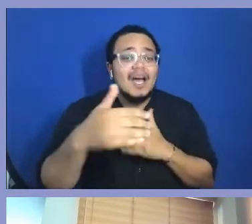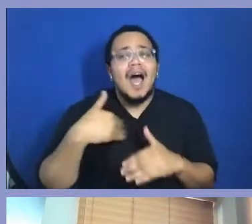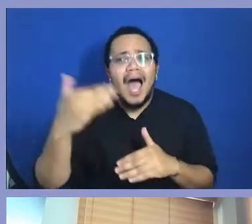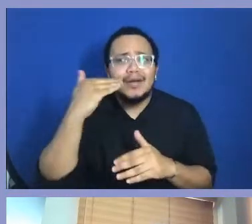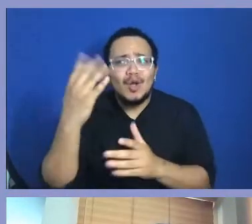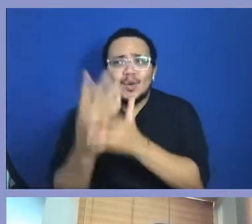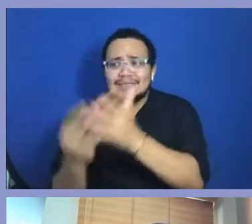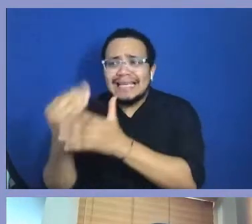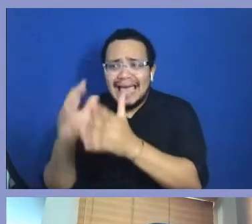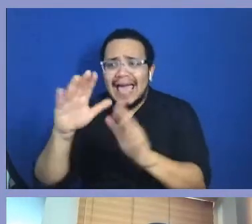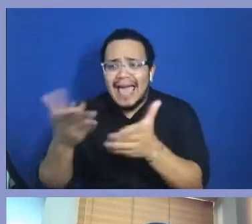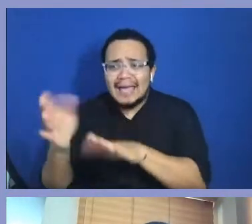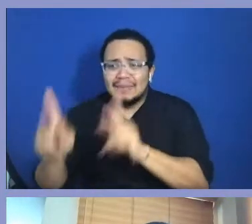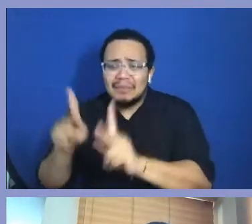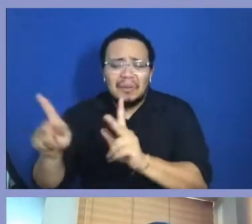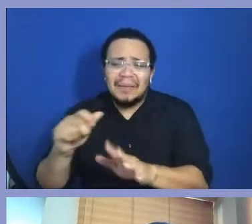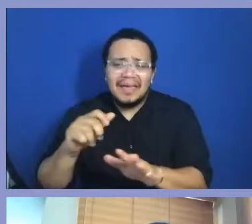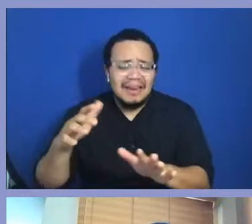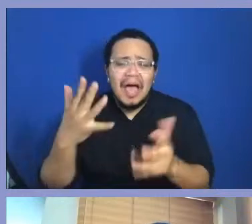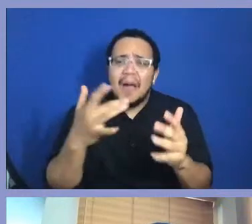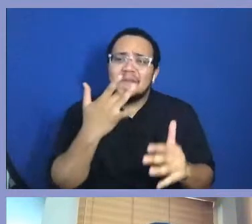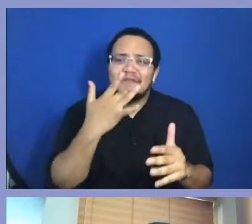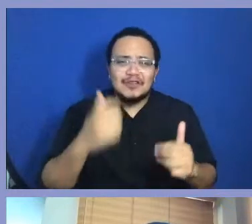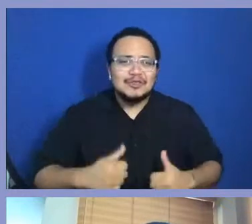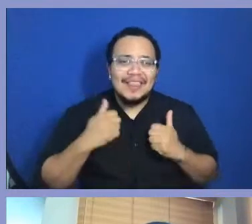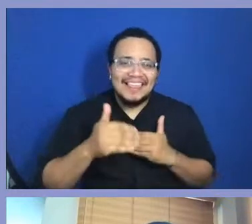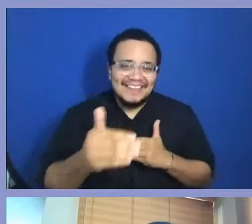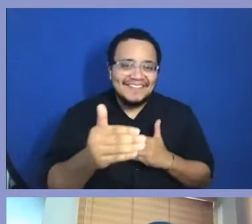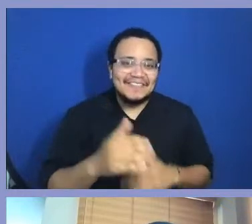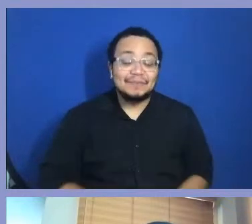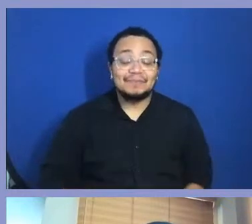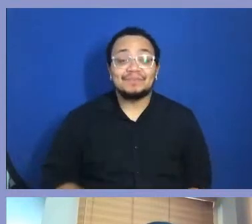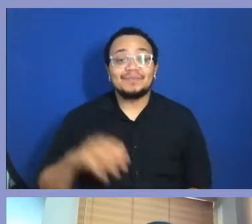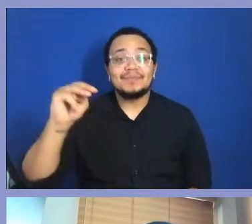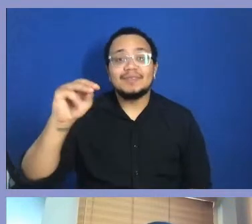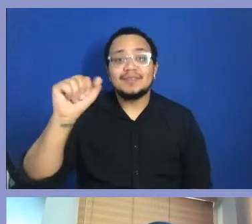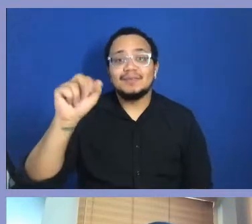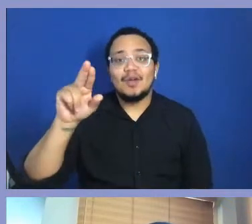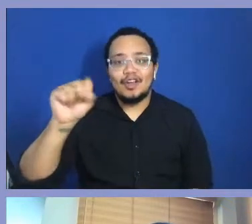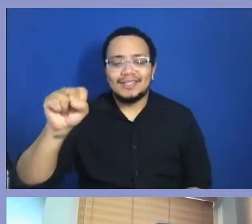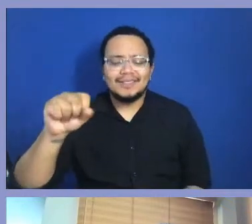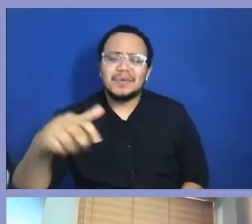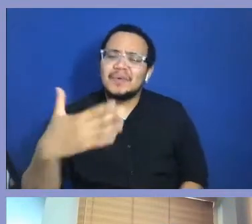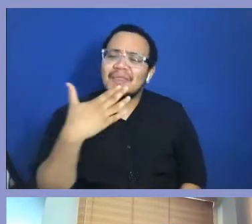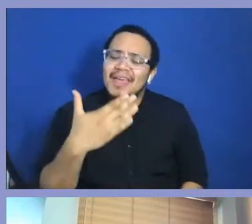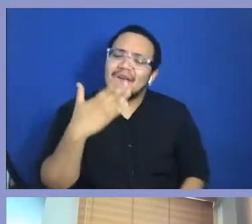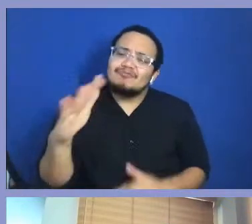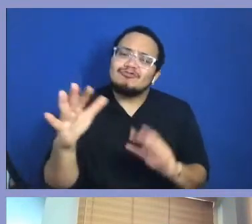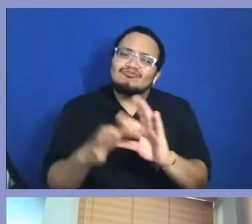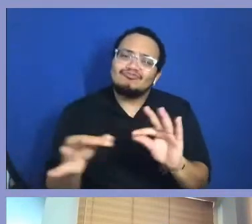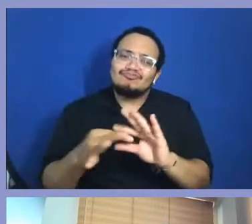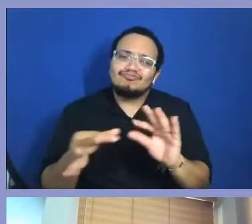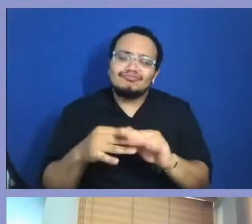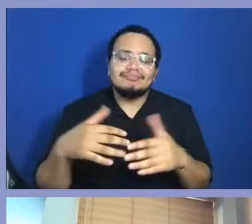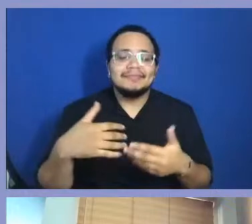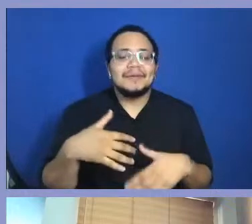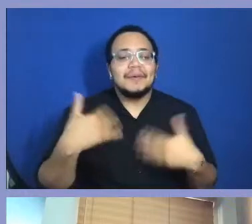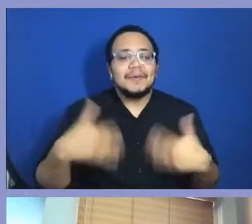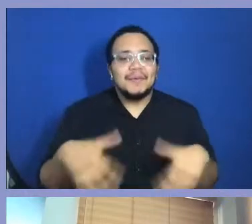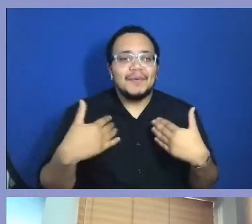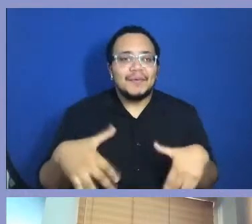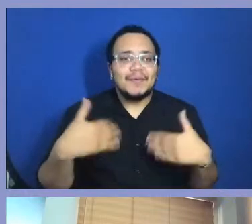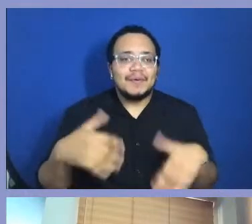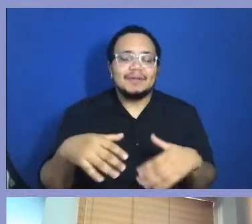No, I love that sentiment. And I love just, again, the alchemy of it, you know, the pureness of pursuing just